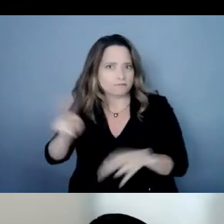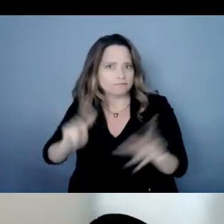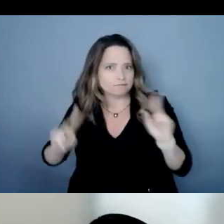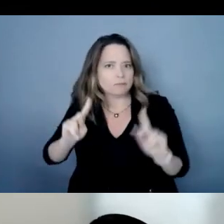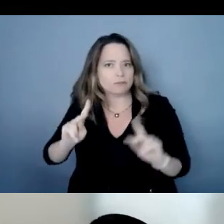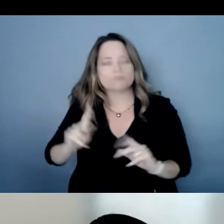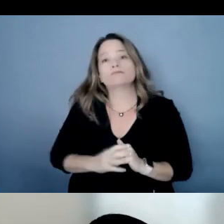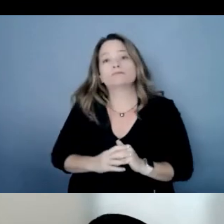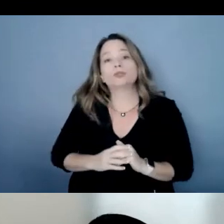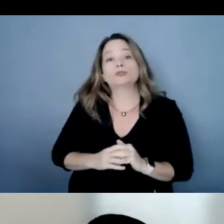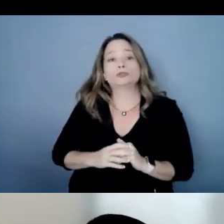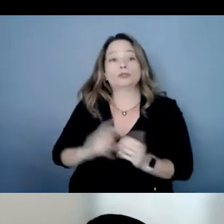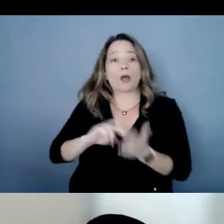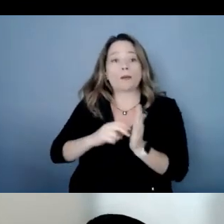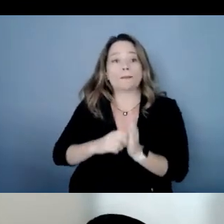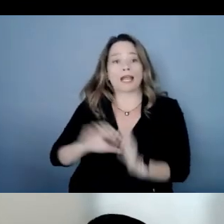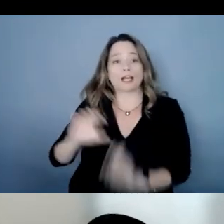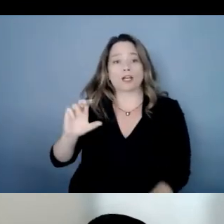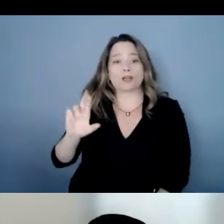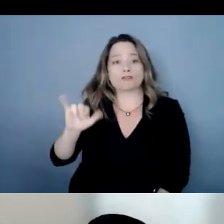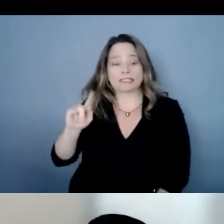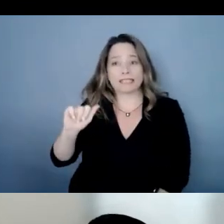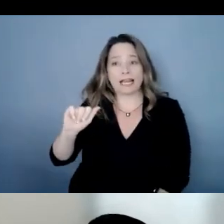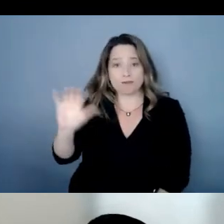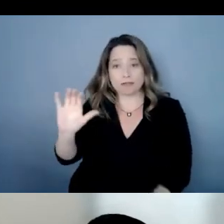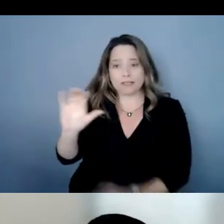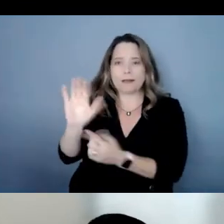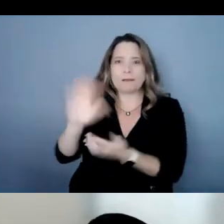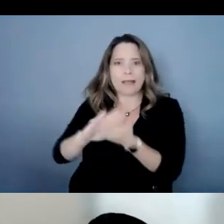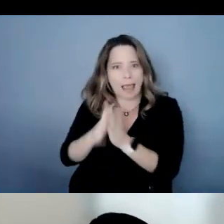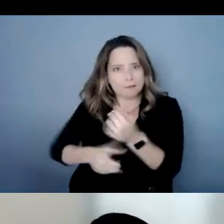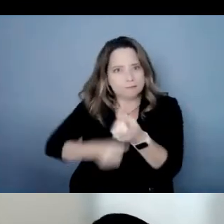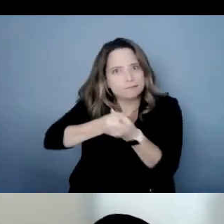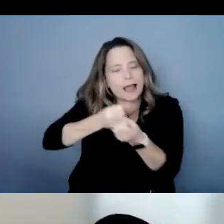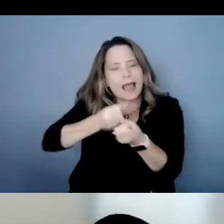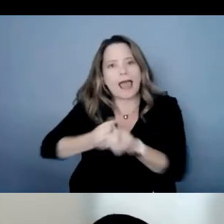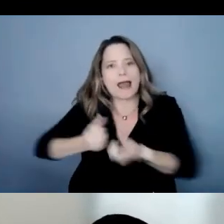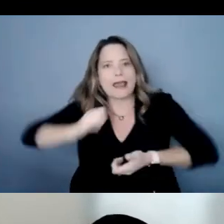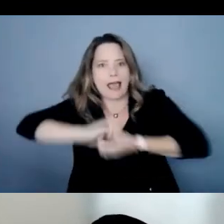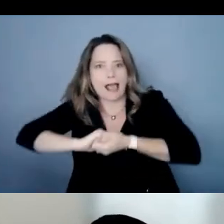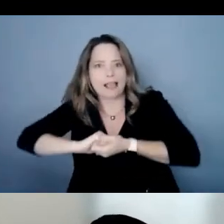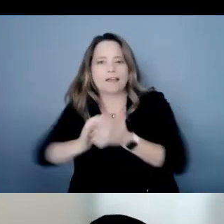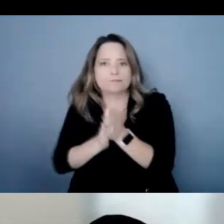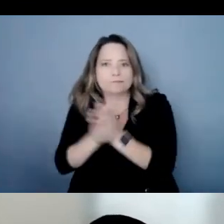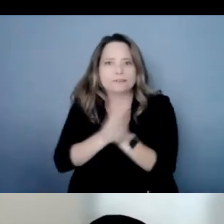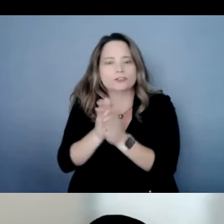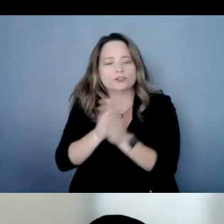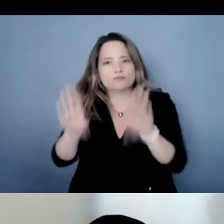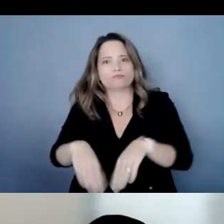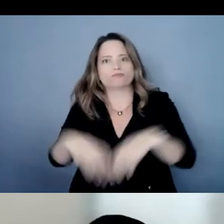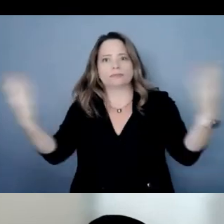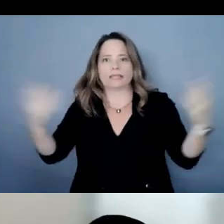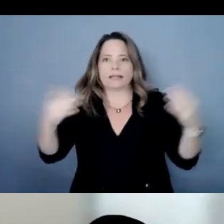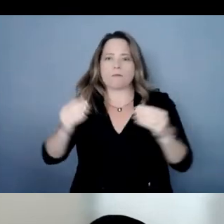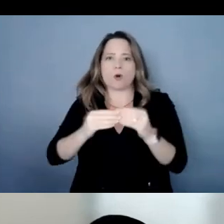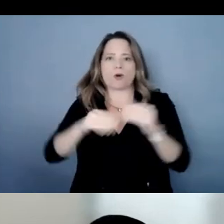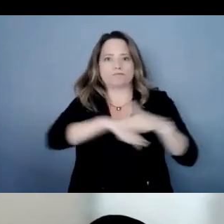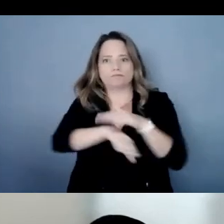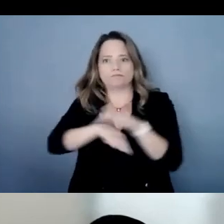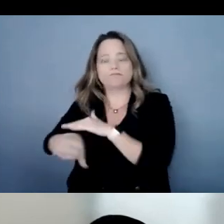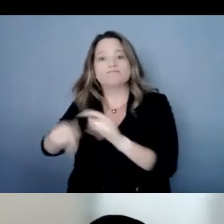result she became an ally and a passionate advocate for accessibility christina received her jurist doctor